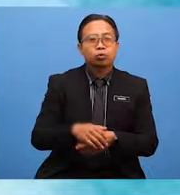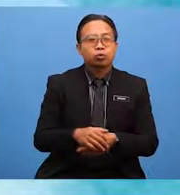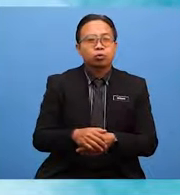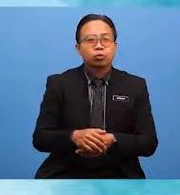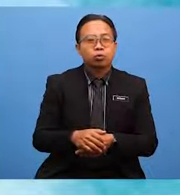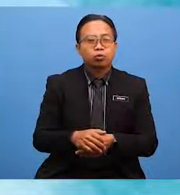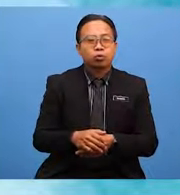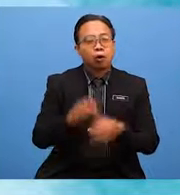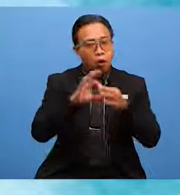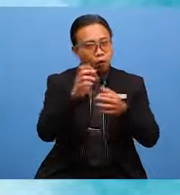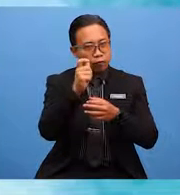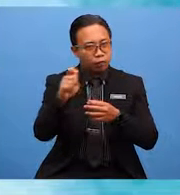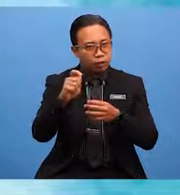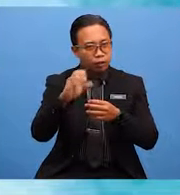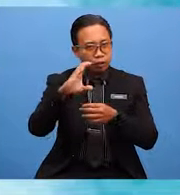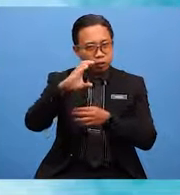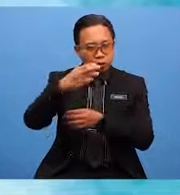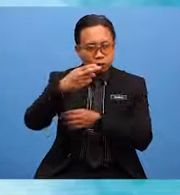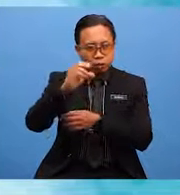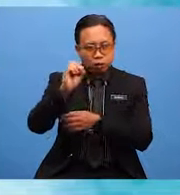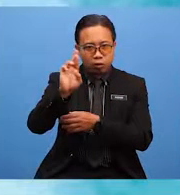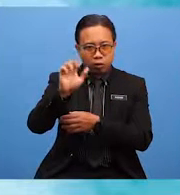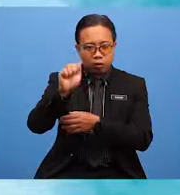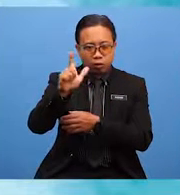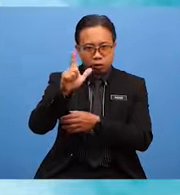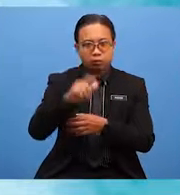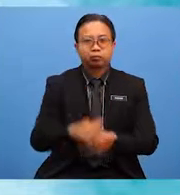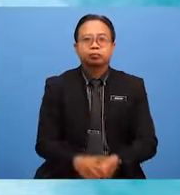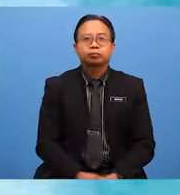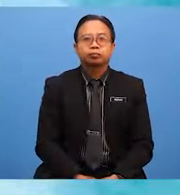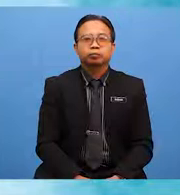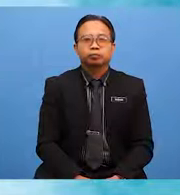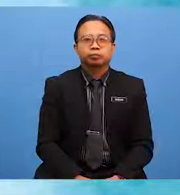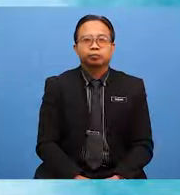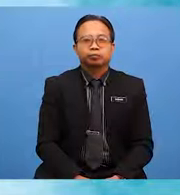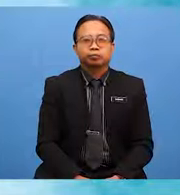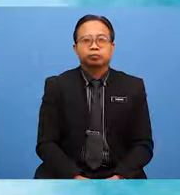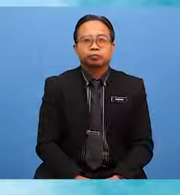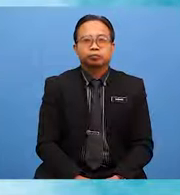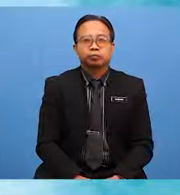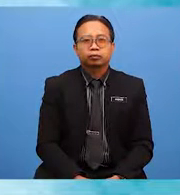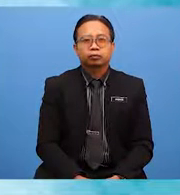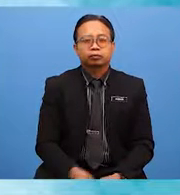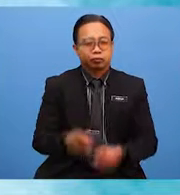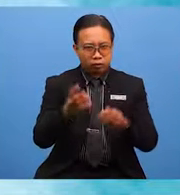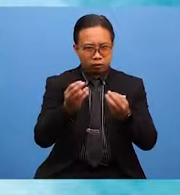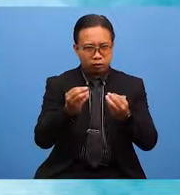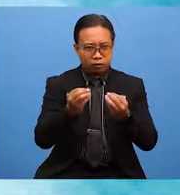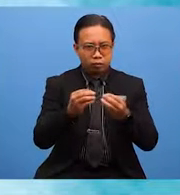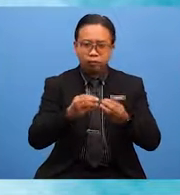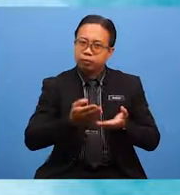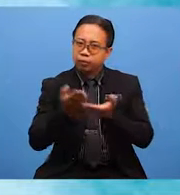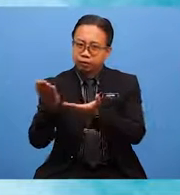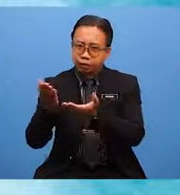worthy of the Coral Speaking Championship Cup. The team went on to present their